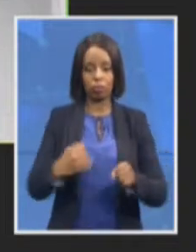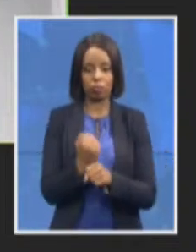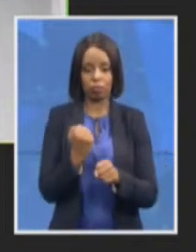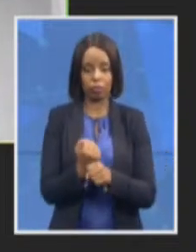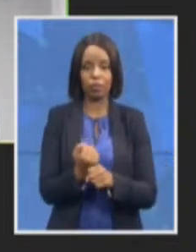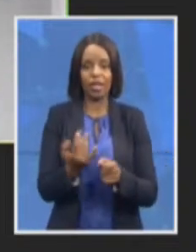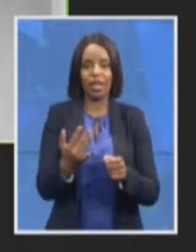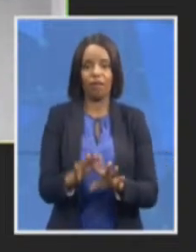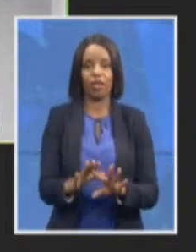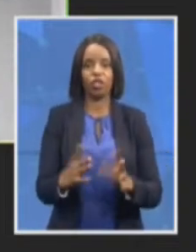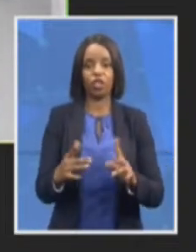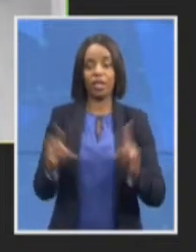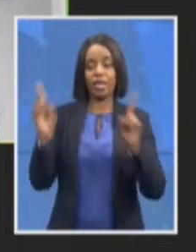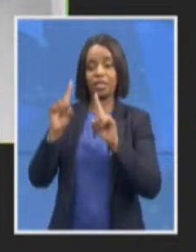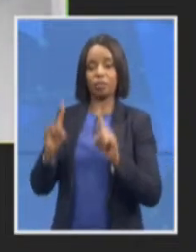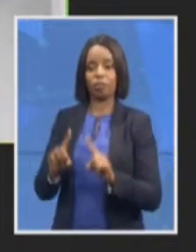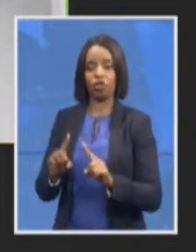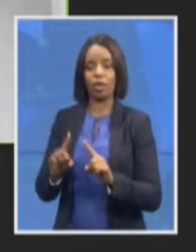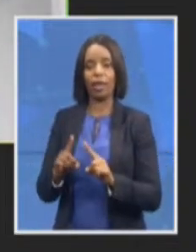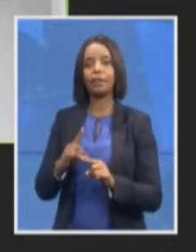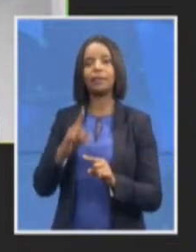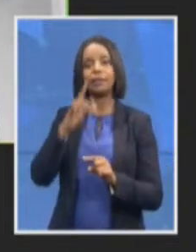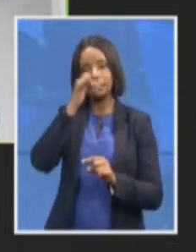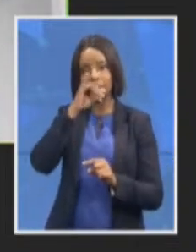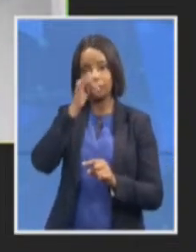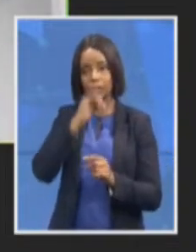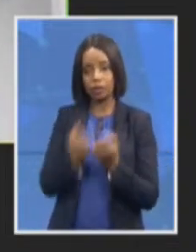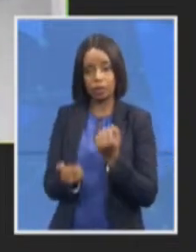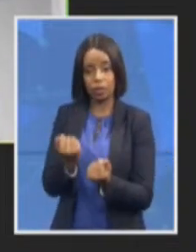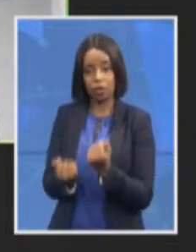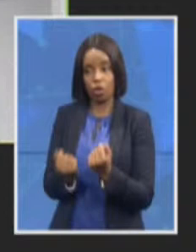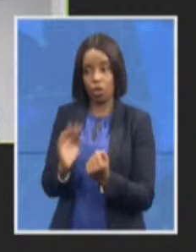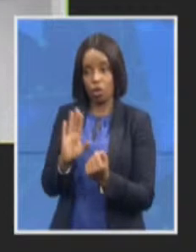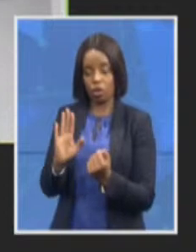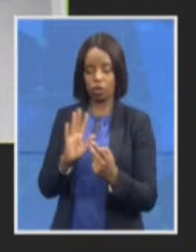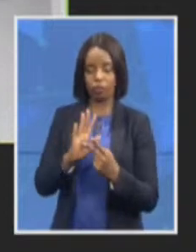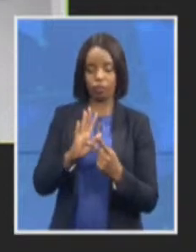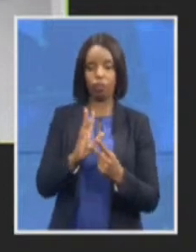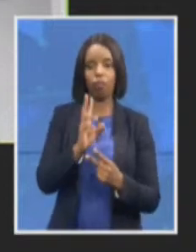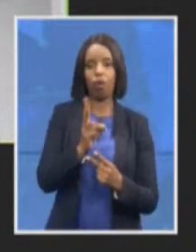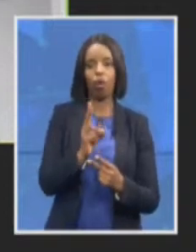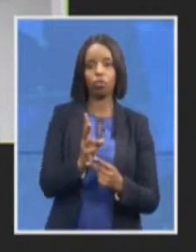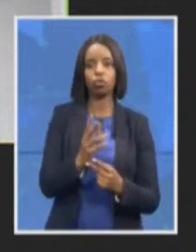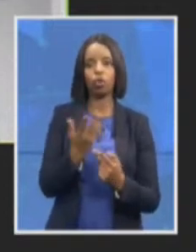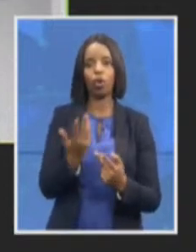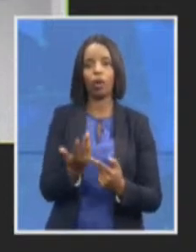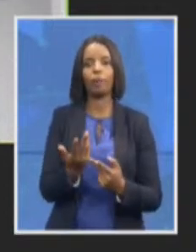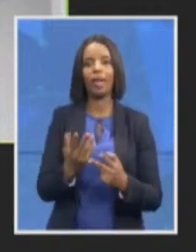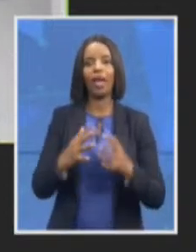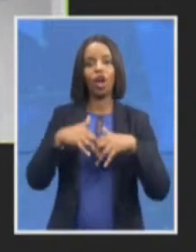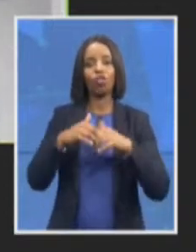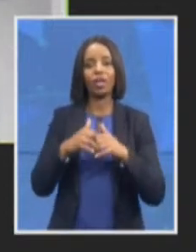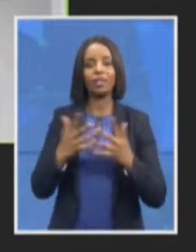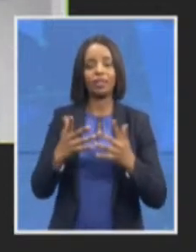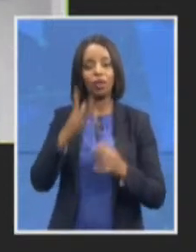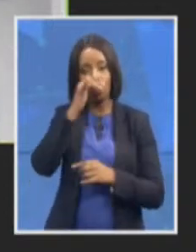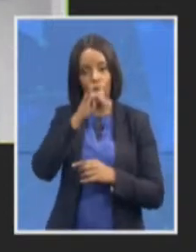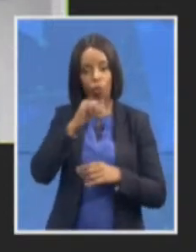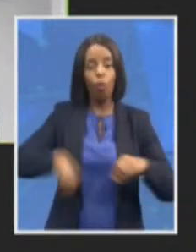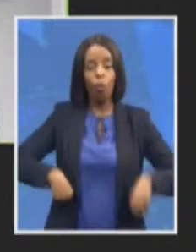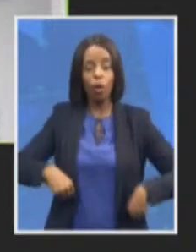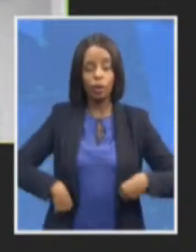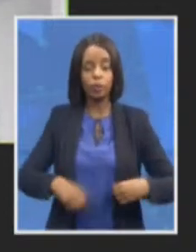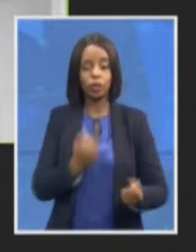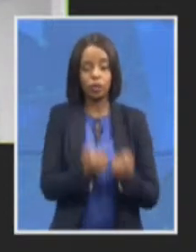the creation of corruption courts and also the creation of national and sectoral anti-corruption hotlines